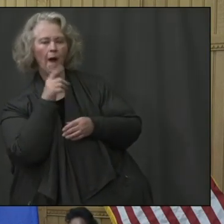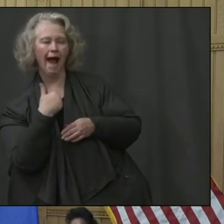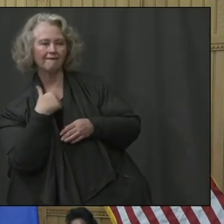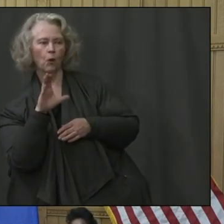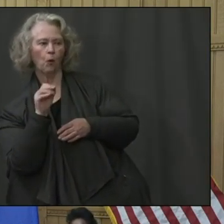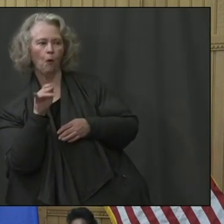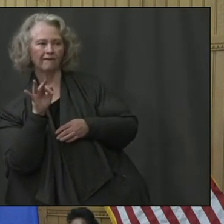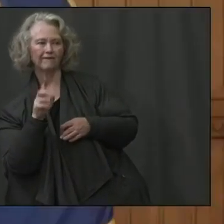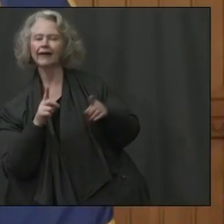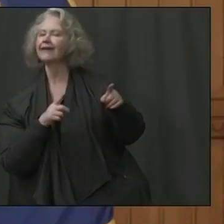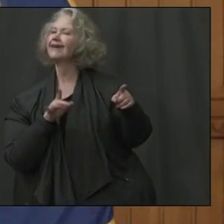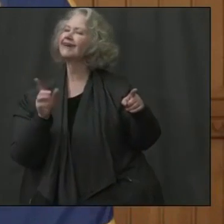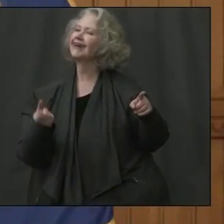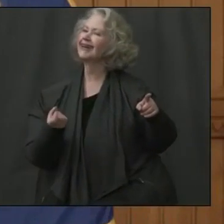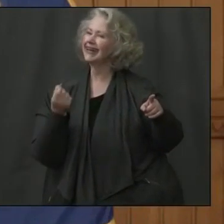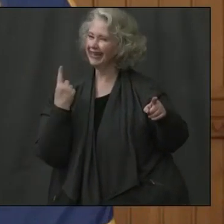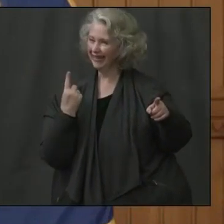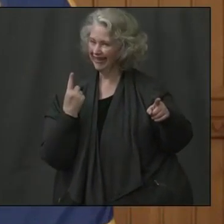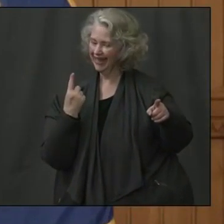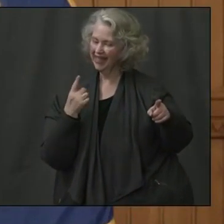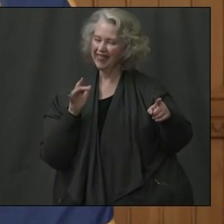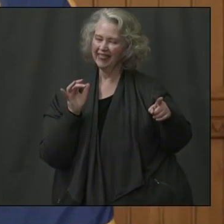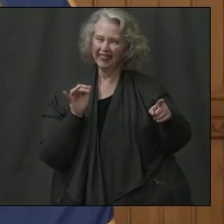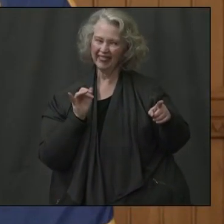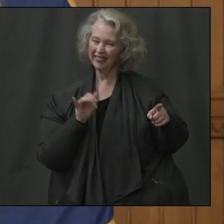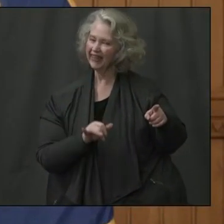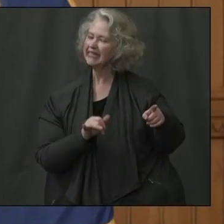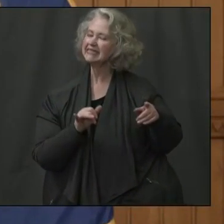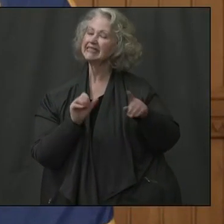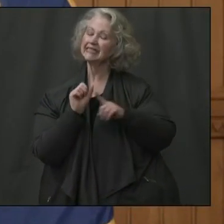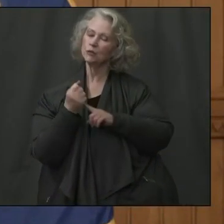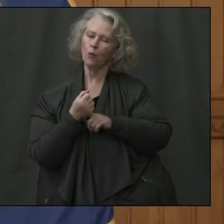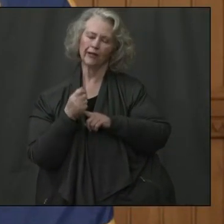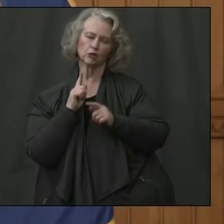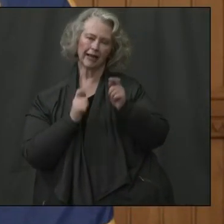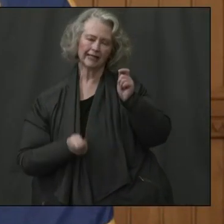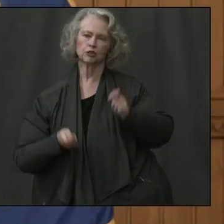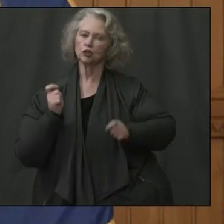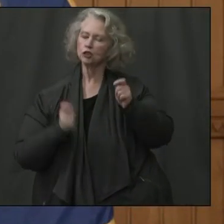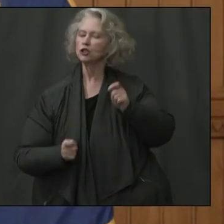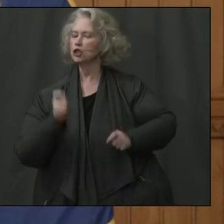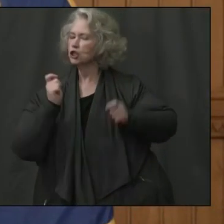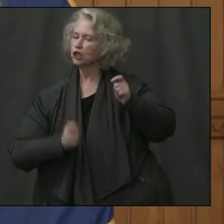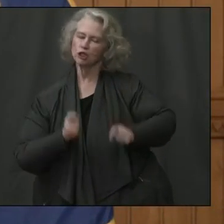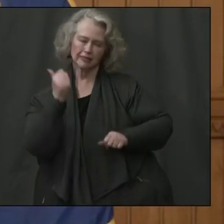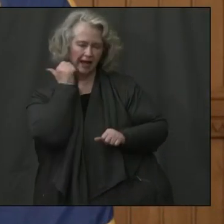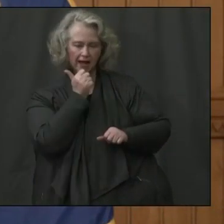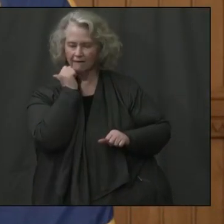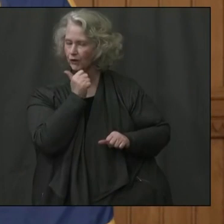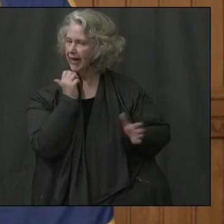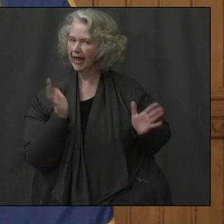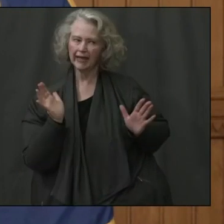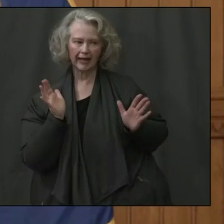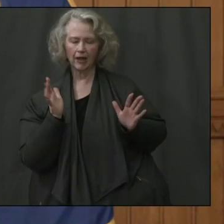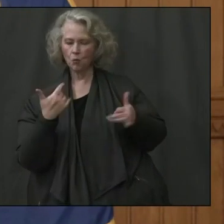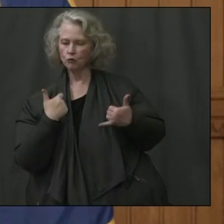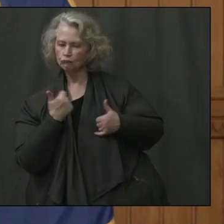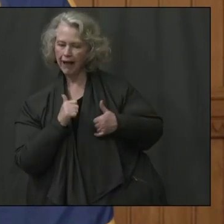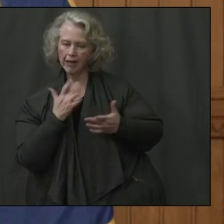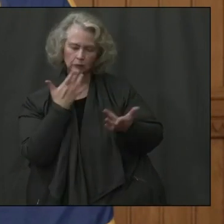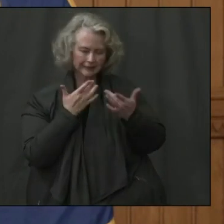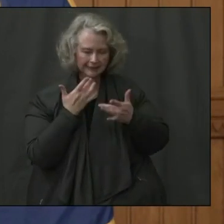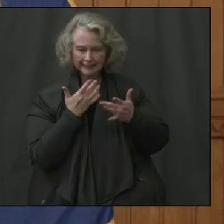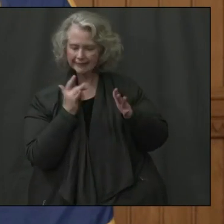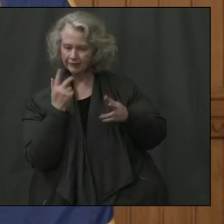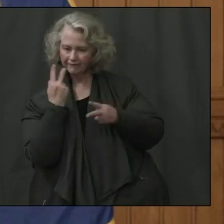this is an existing situation where it is extremely fluid. It is fast and it's furious in regards to all of us trying to work to address